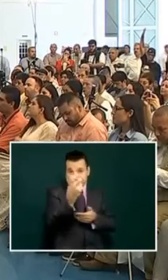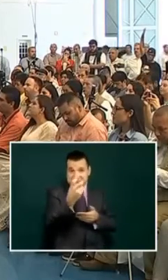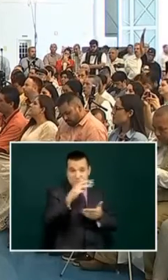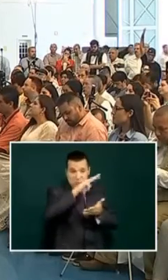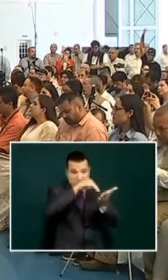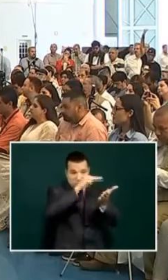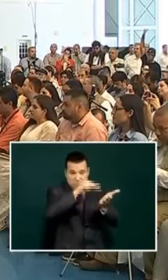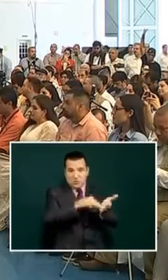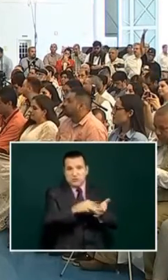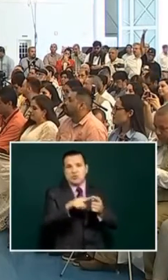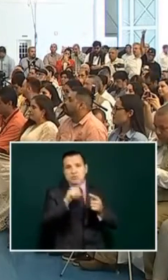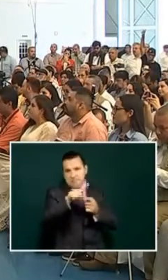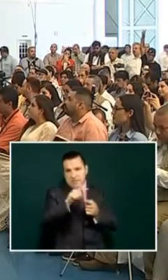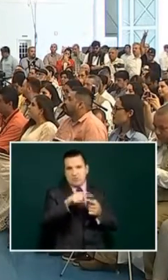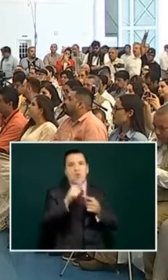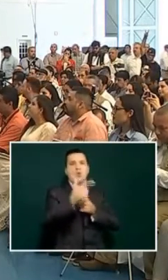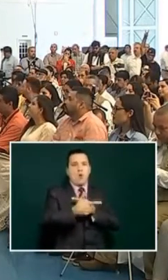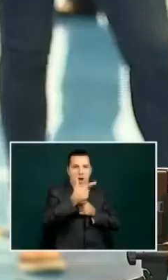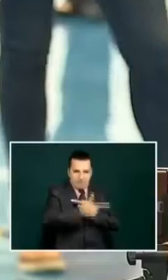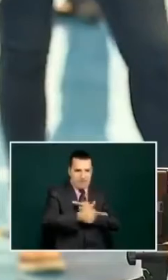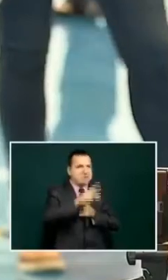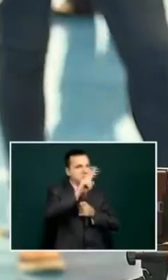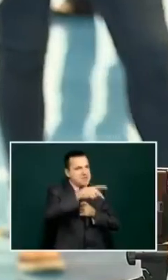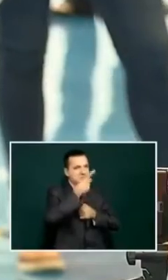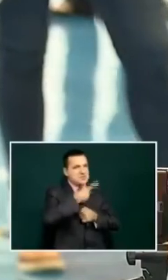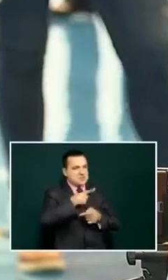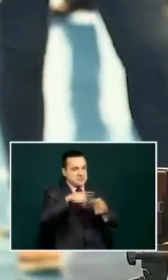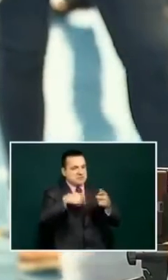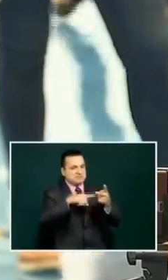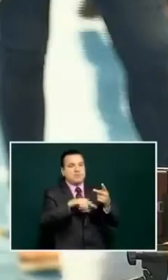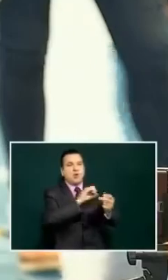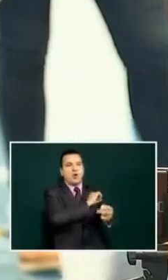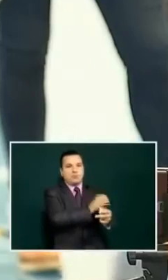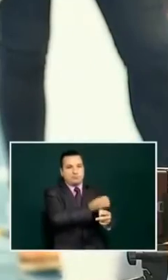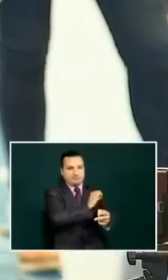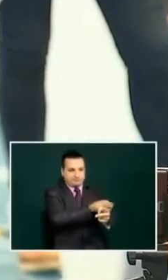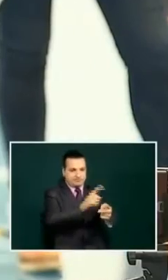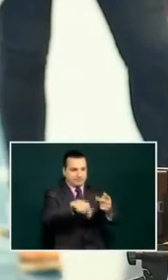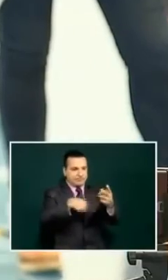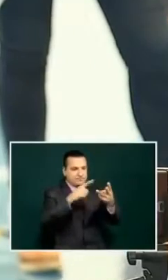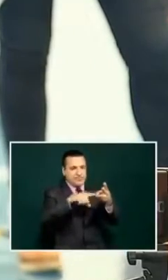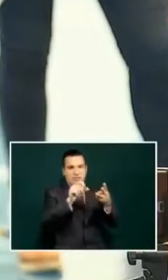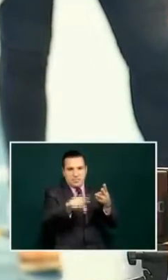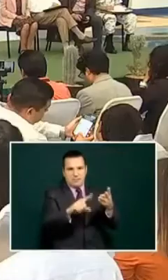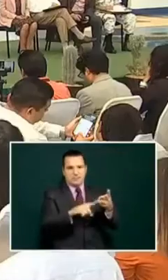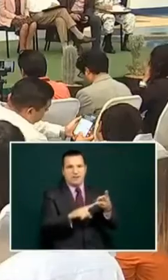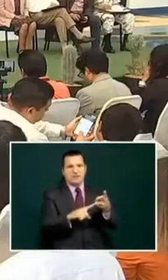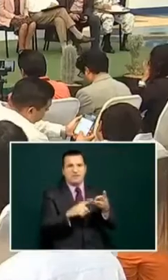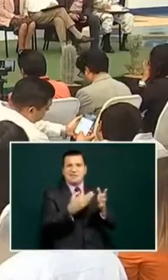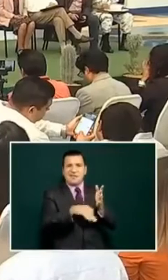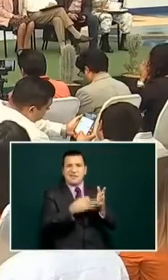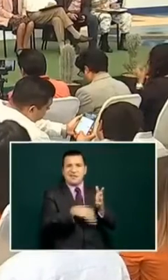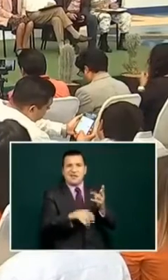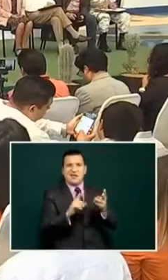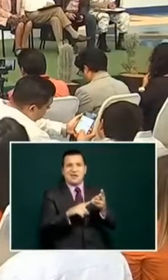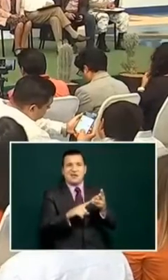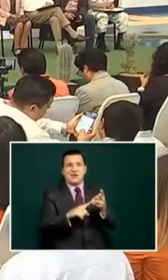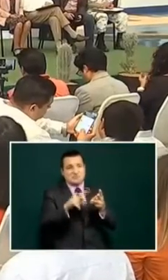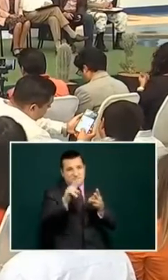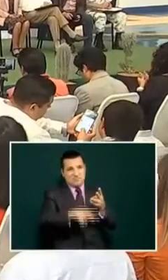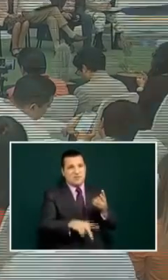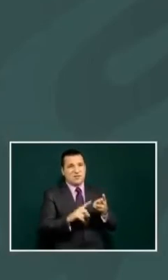municipal police municipal yes in the case that you're mentioning in guaymas and it's pending